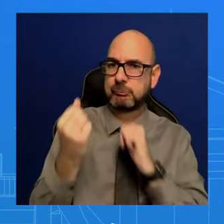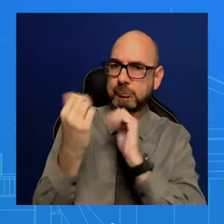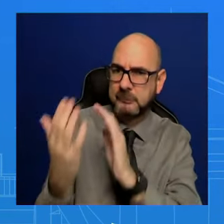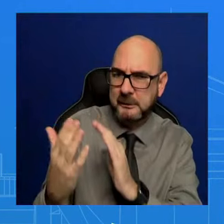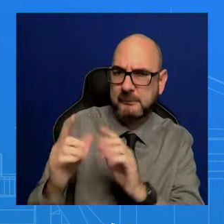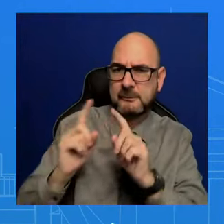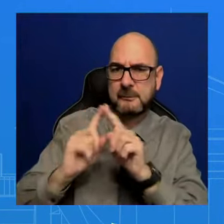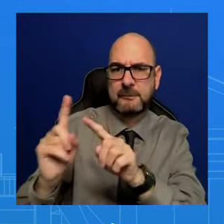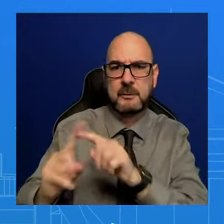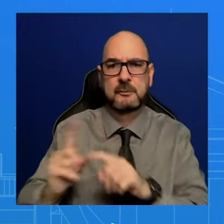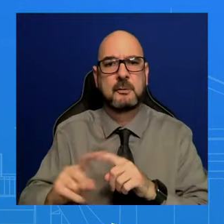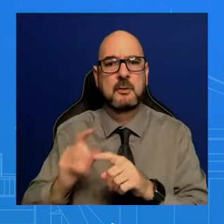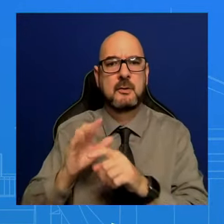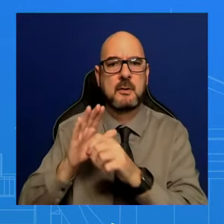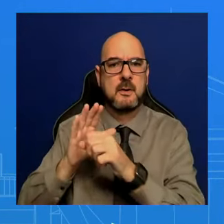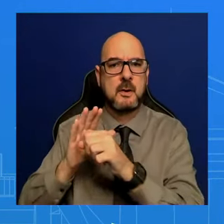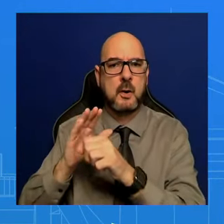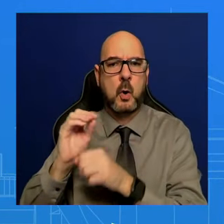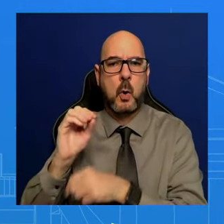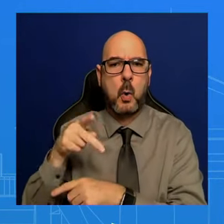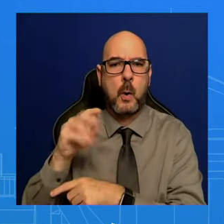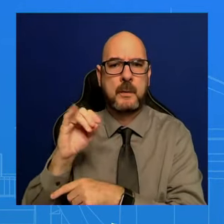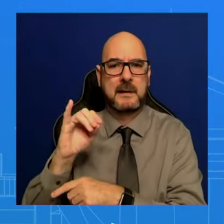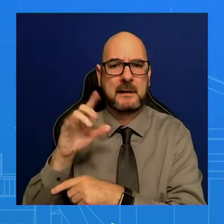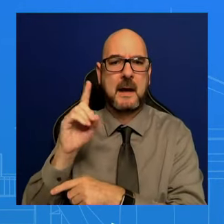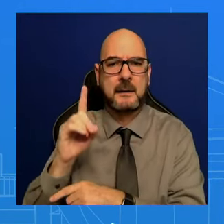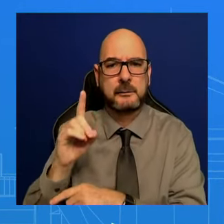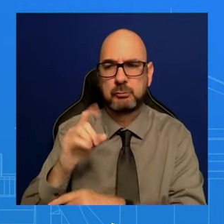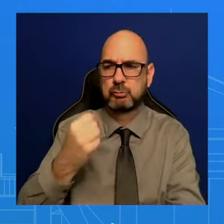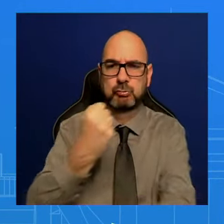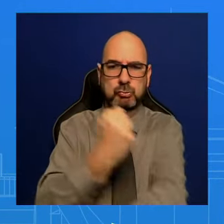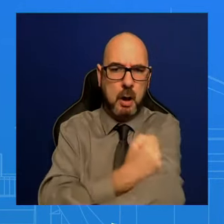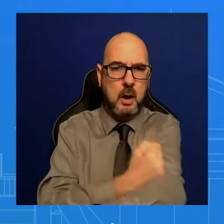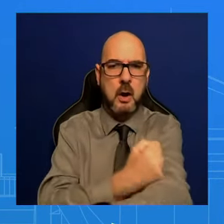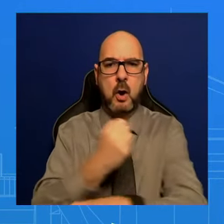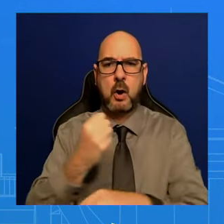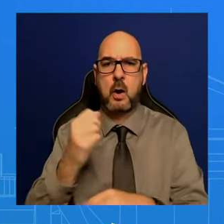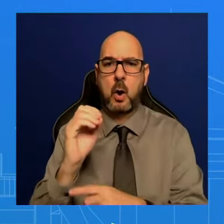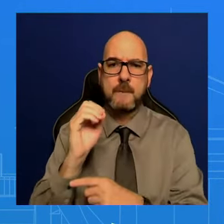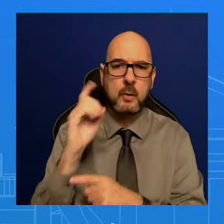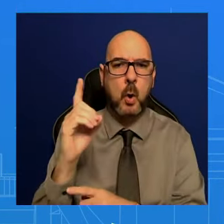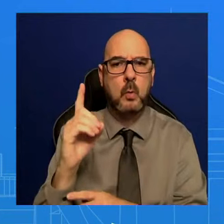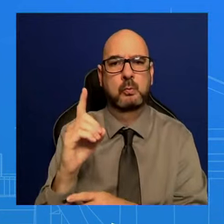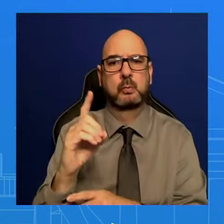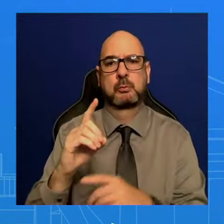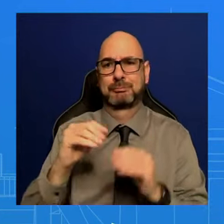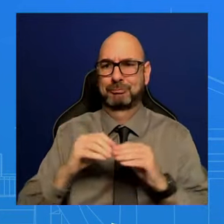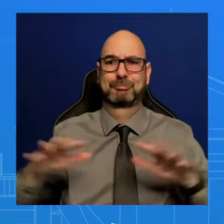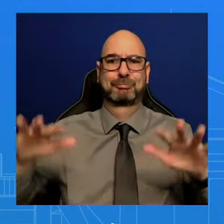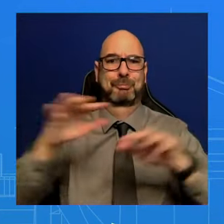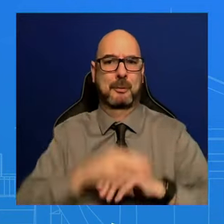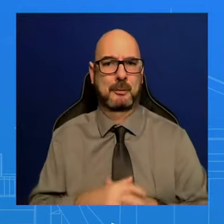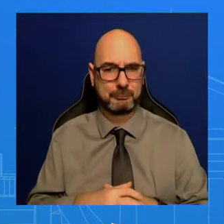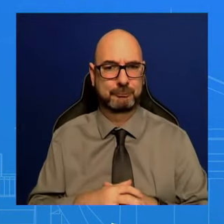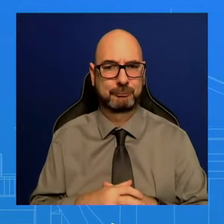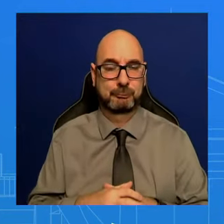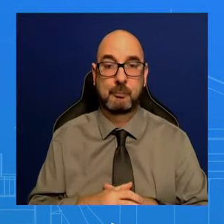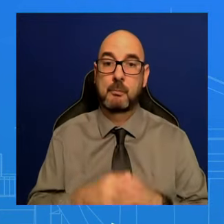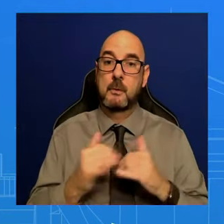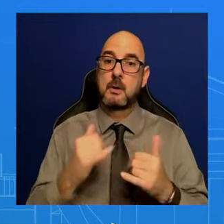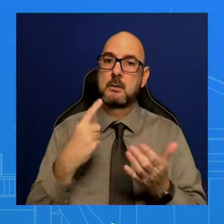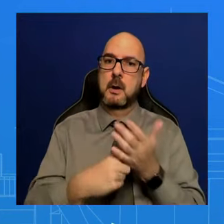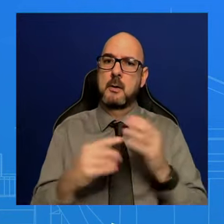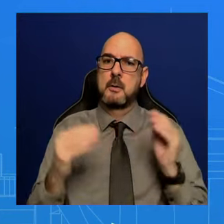We will have more to share tomorrow, but fundamentally, the president will outline an agenda that is about continuing to